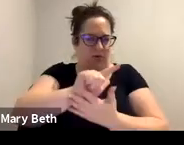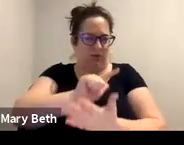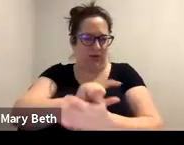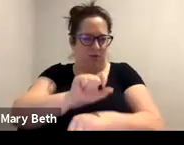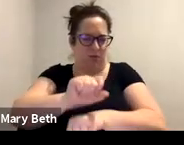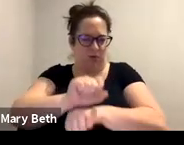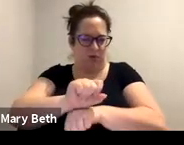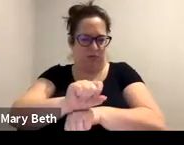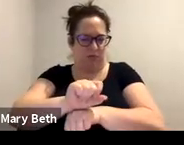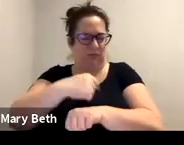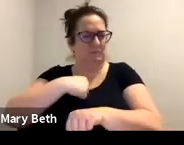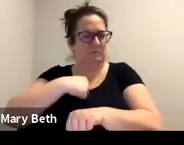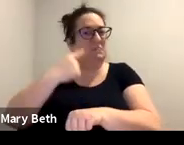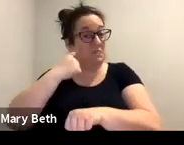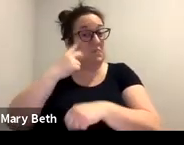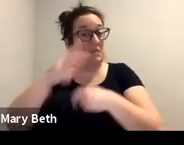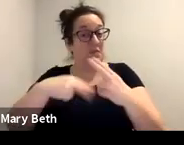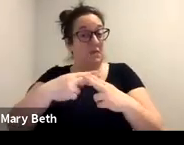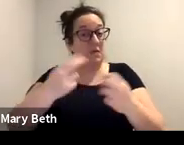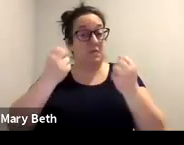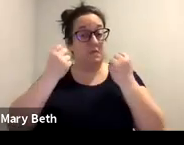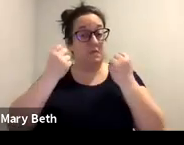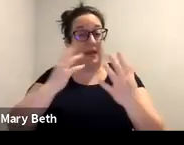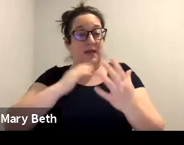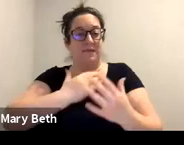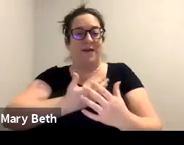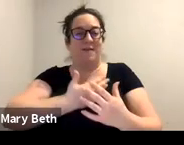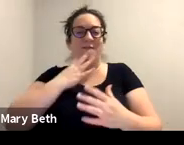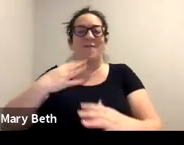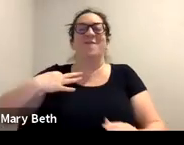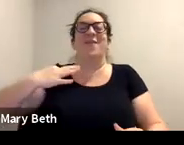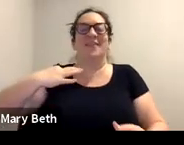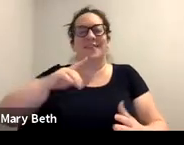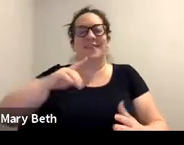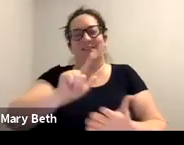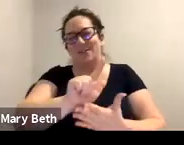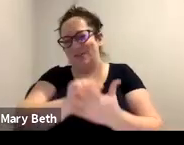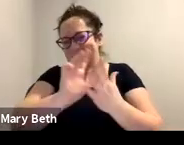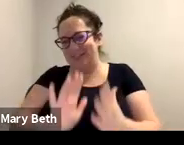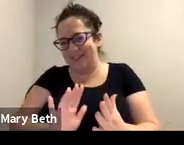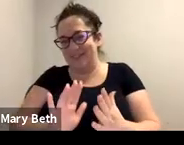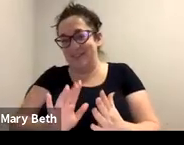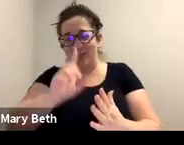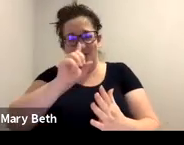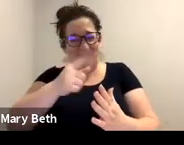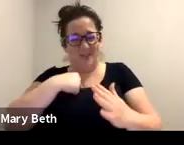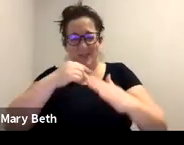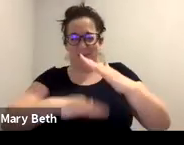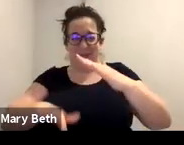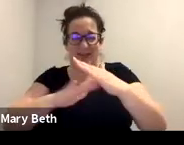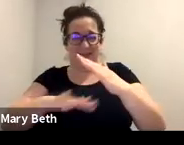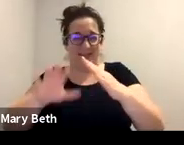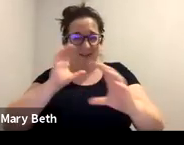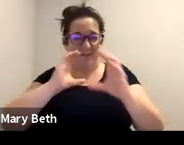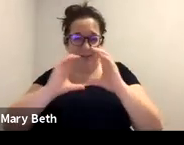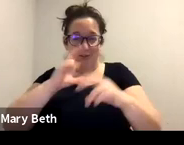think about a lot of our volunteer attorneys and having even the basic conversation with them about, you really need to talk to